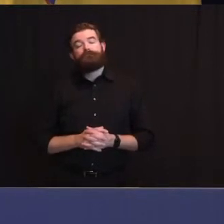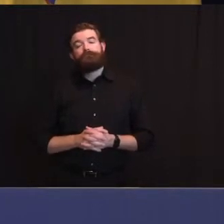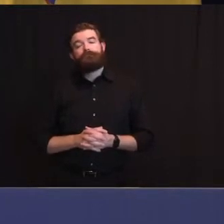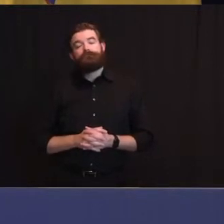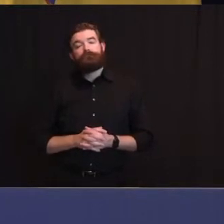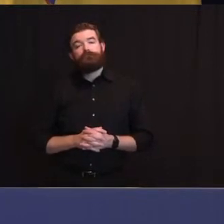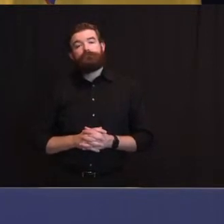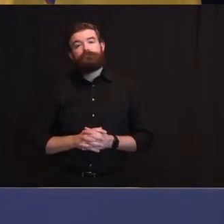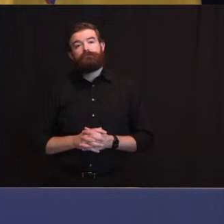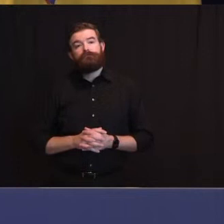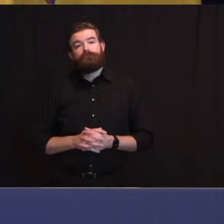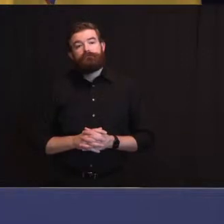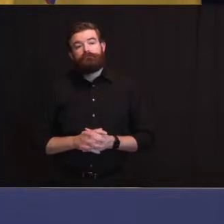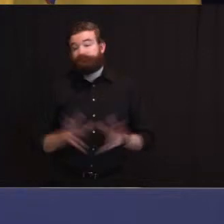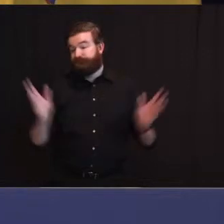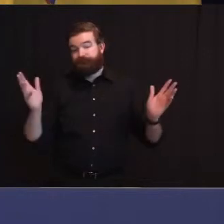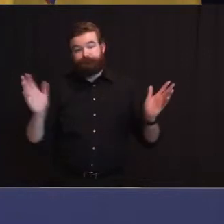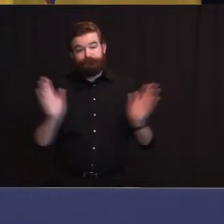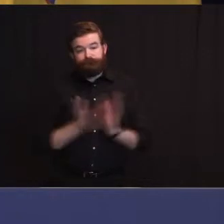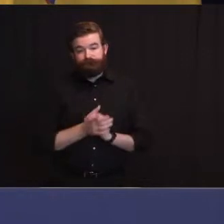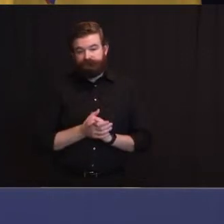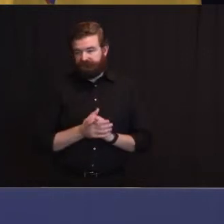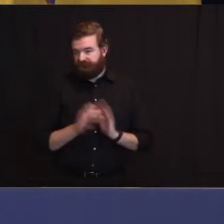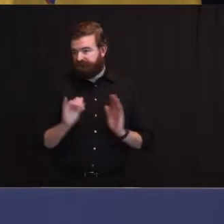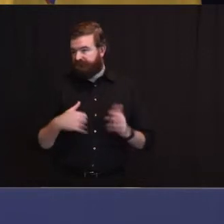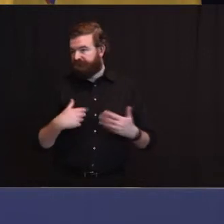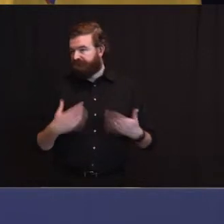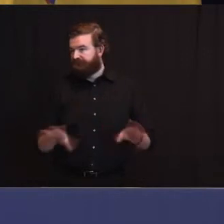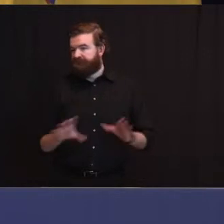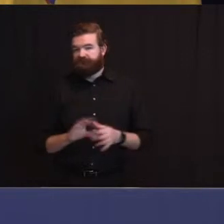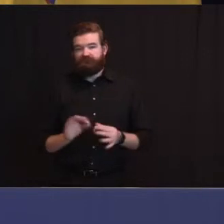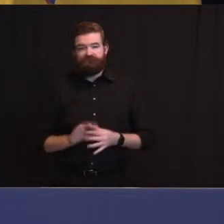That's all I got. Thank you. I'm good. Thank you.